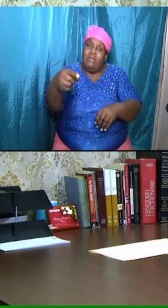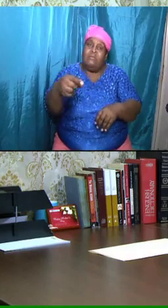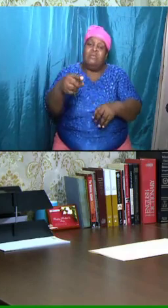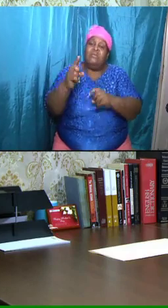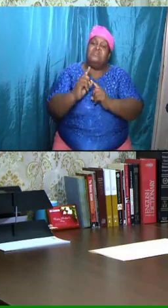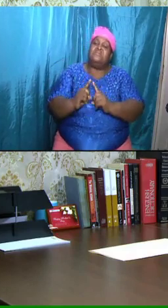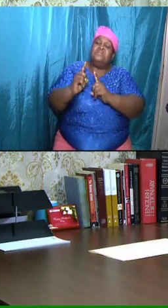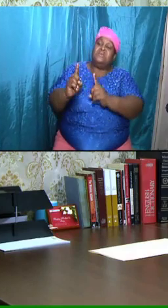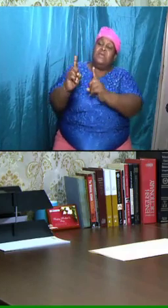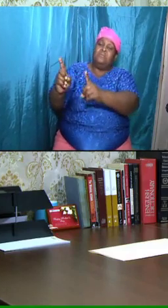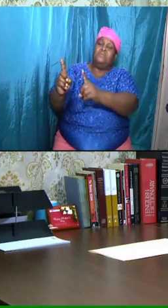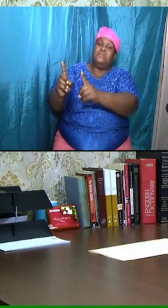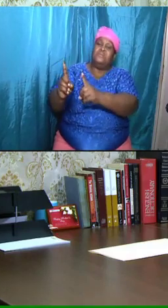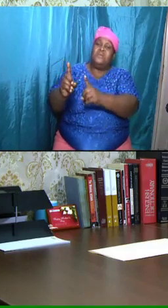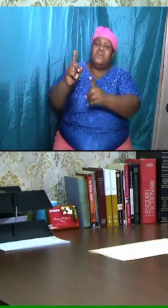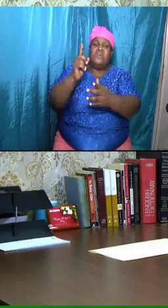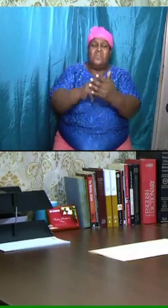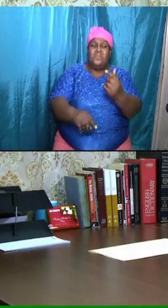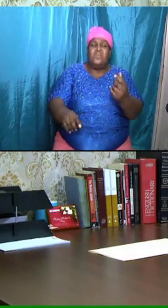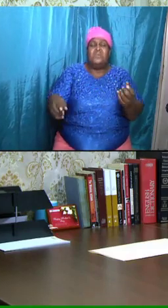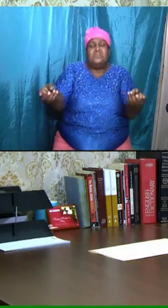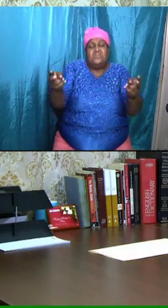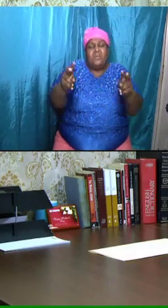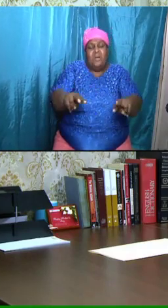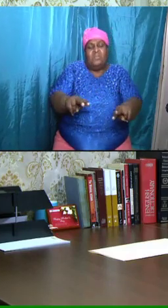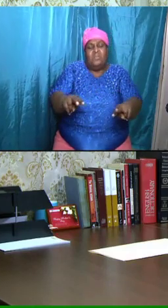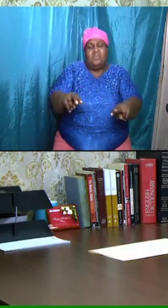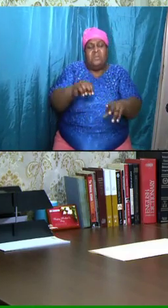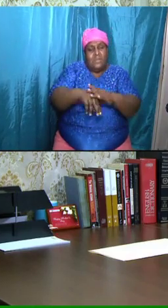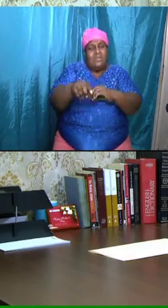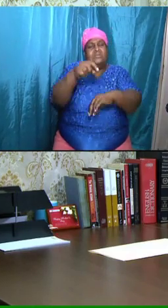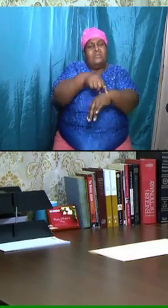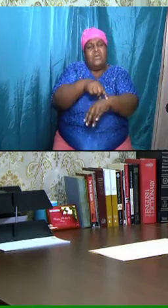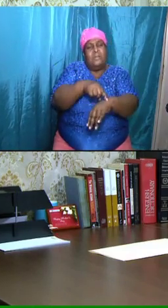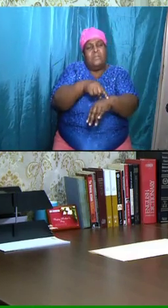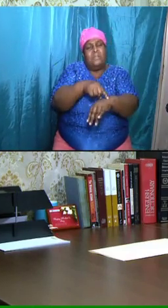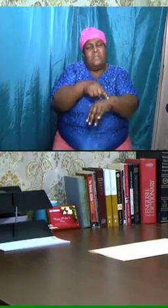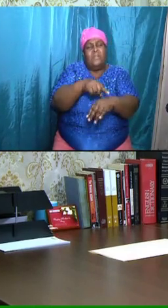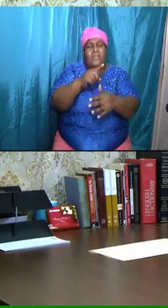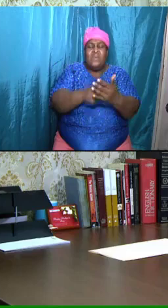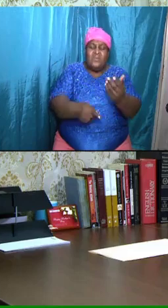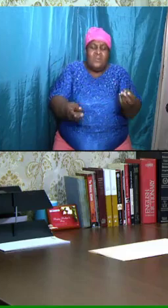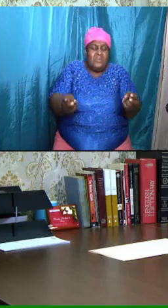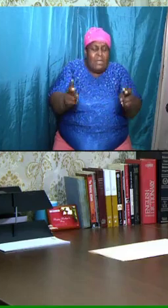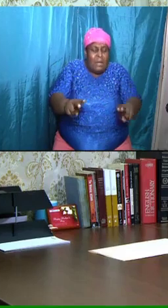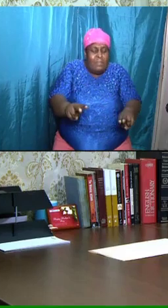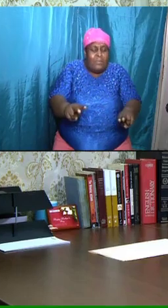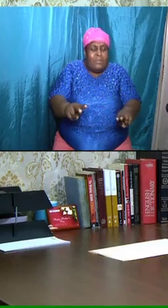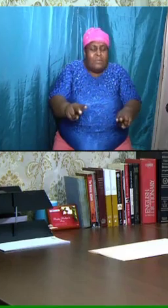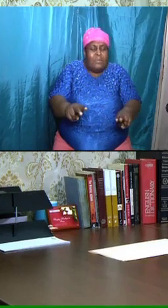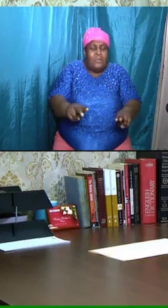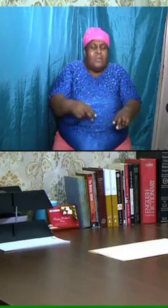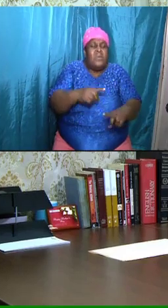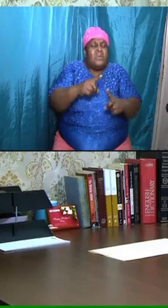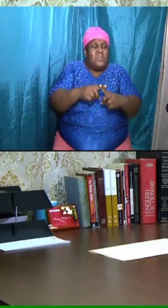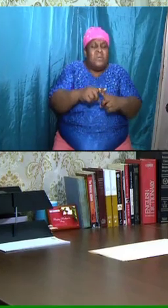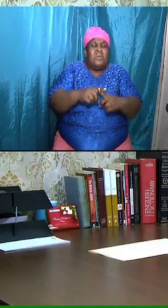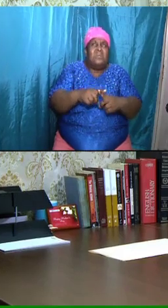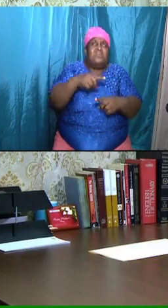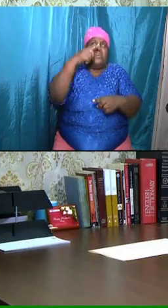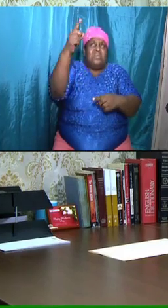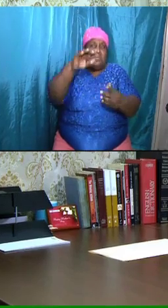what was going to happen in a while, what was going to happen after his death,